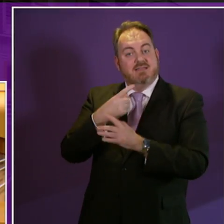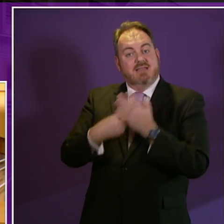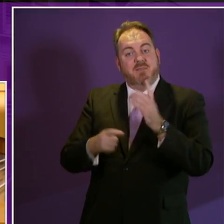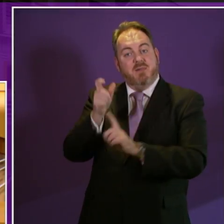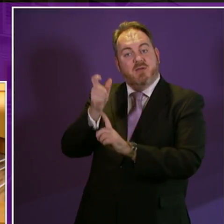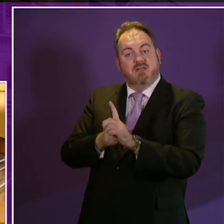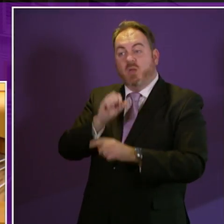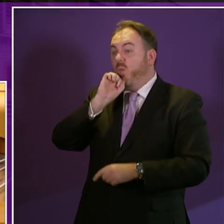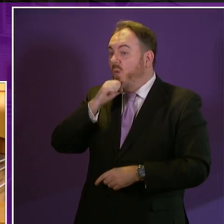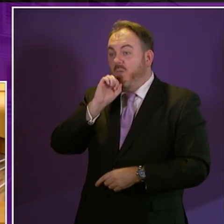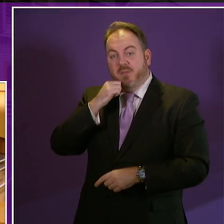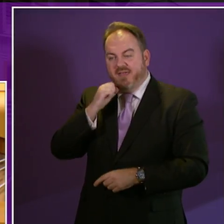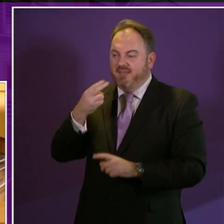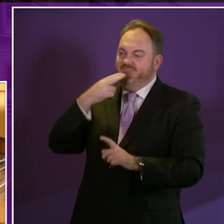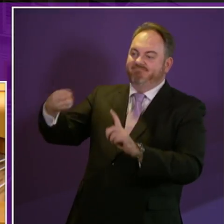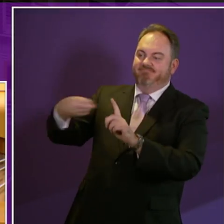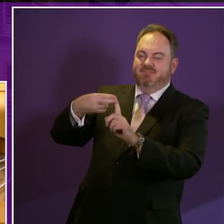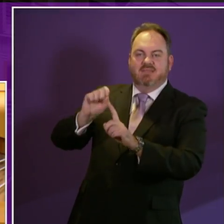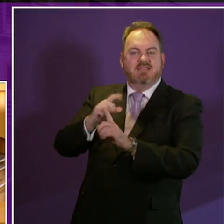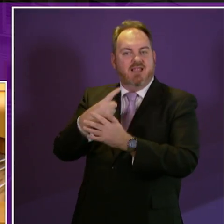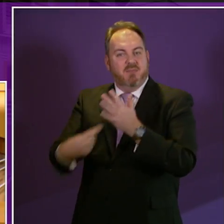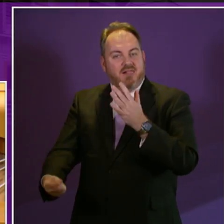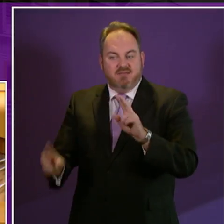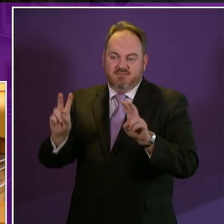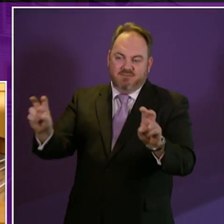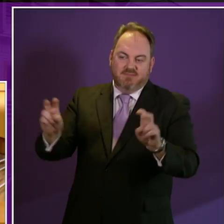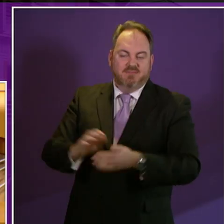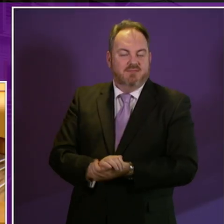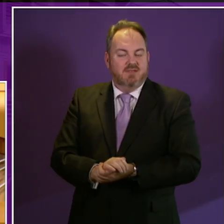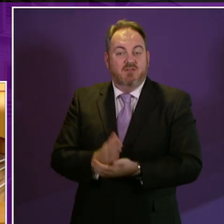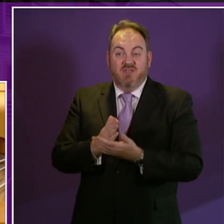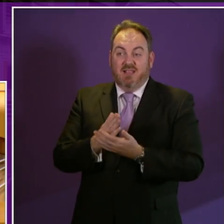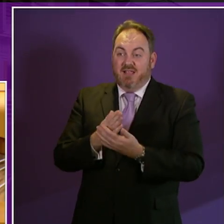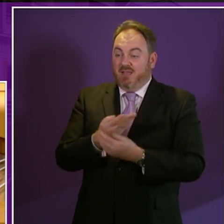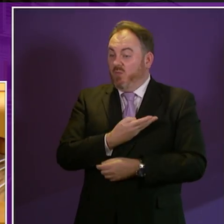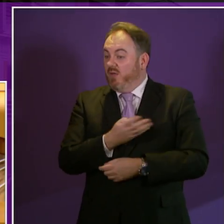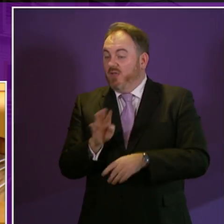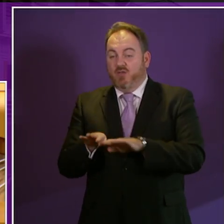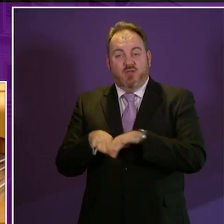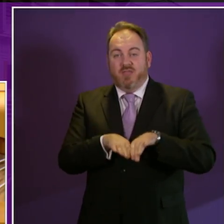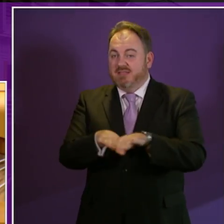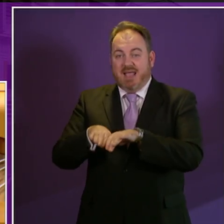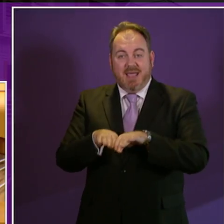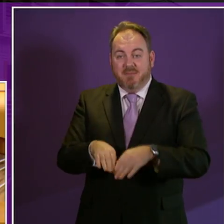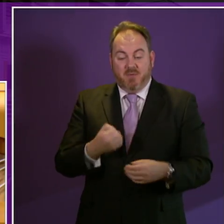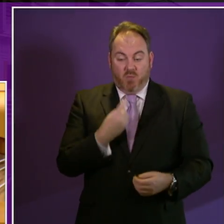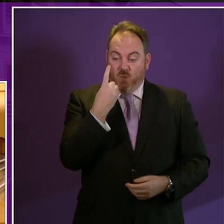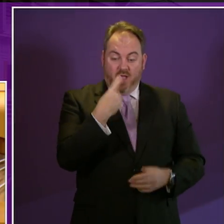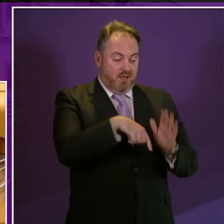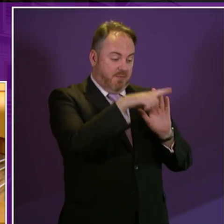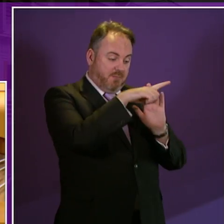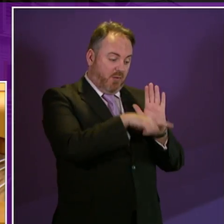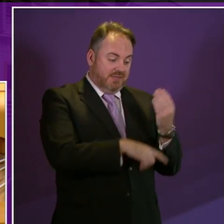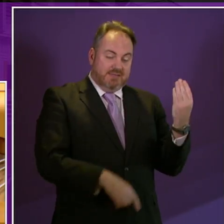And as the Minister said, disabilities are enormously varied and we are each unique. One policy for all is not the answer.